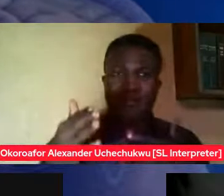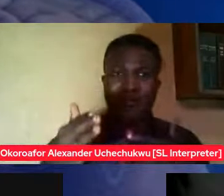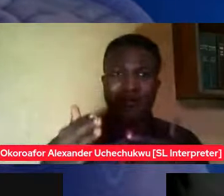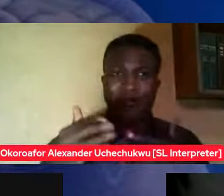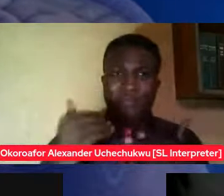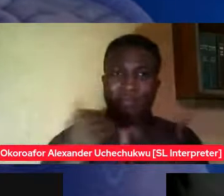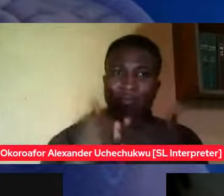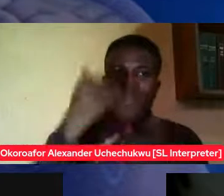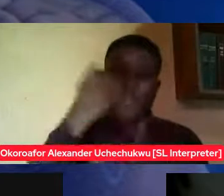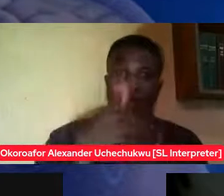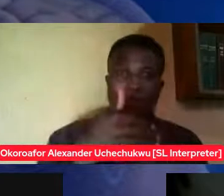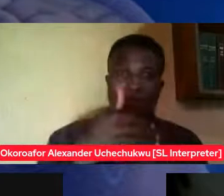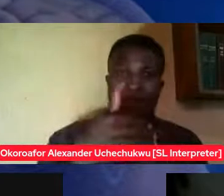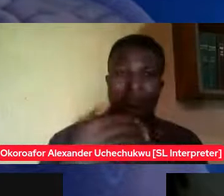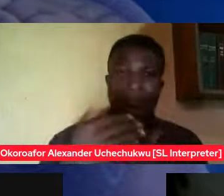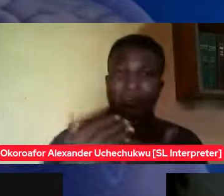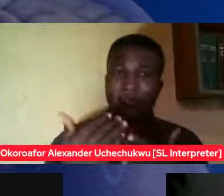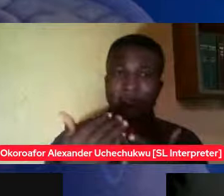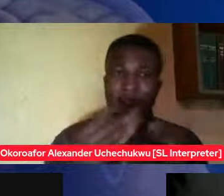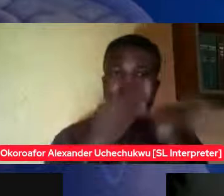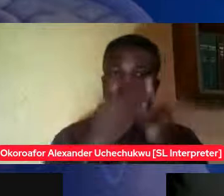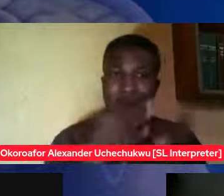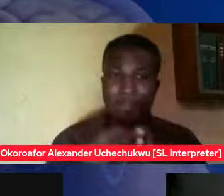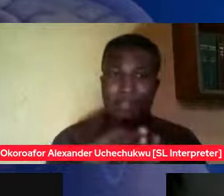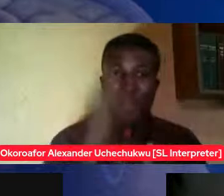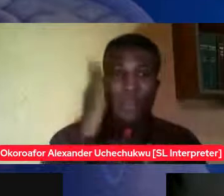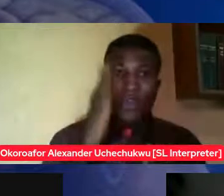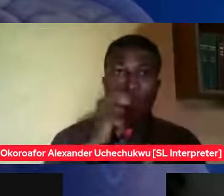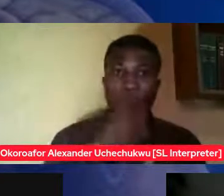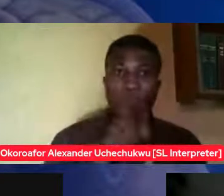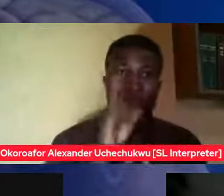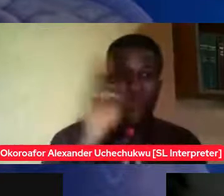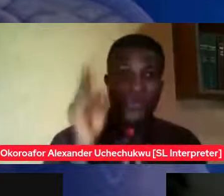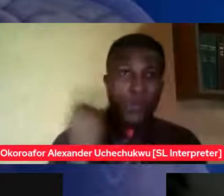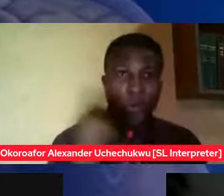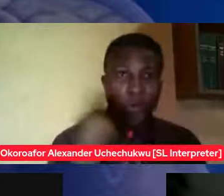you poured water on them will you always pour water you won't always pour water now